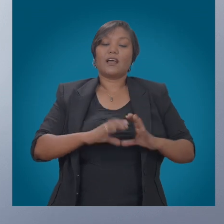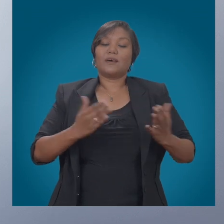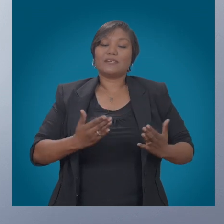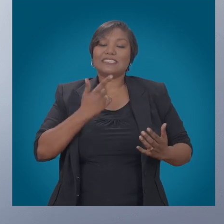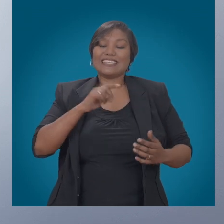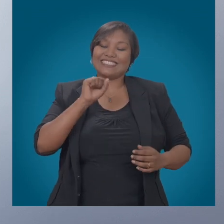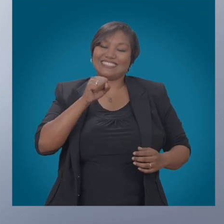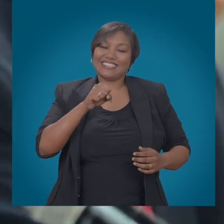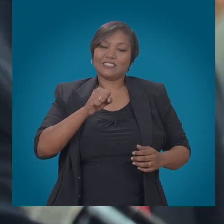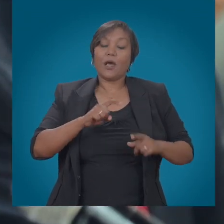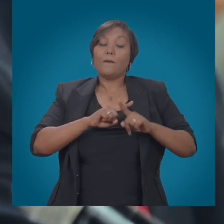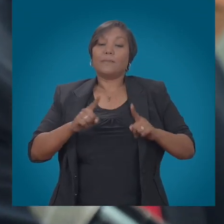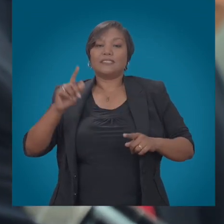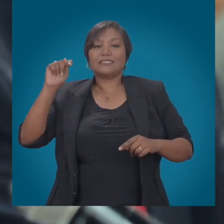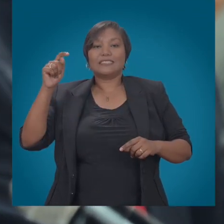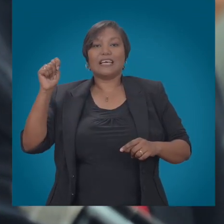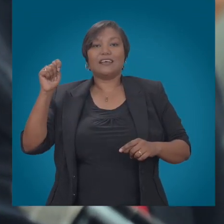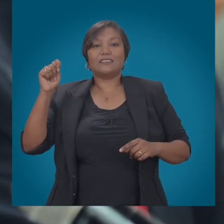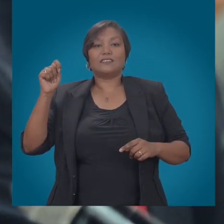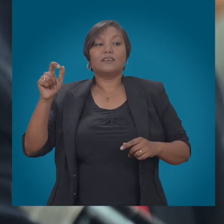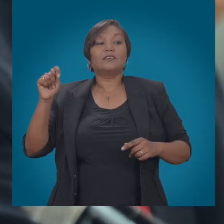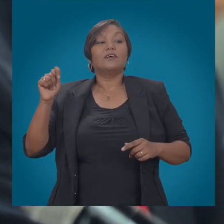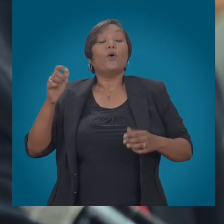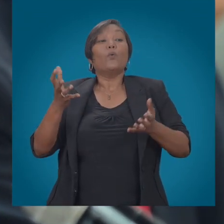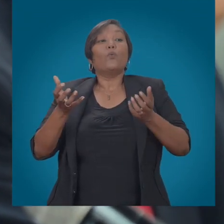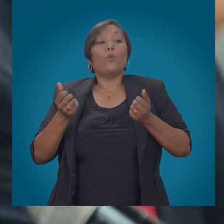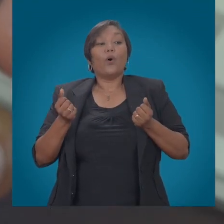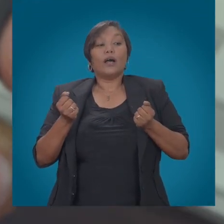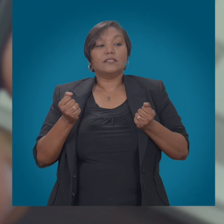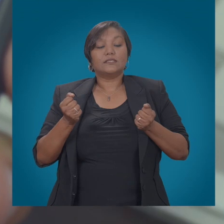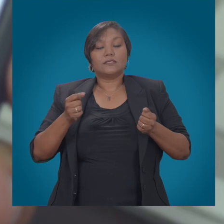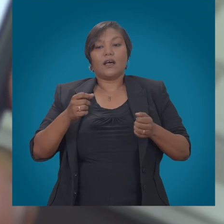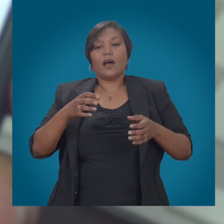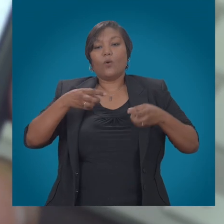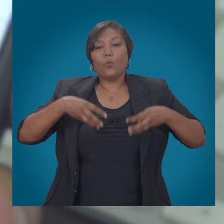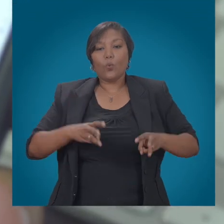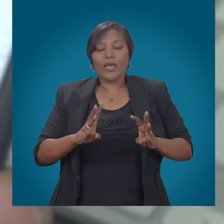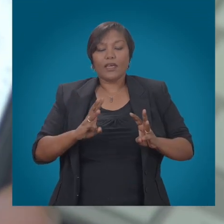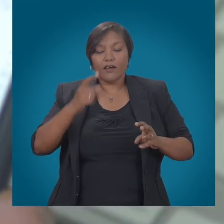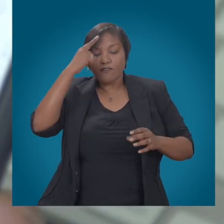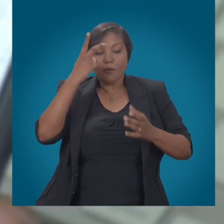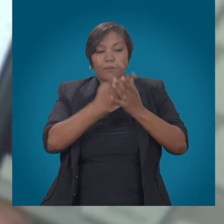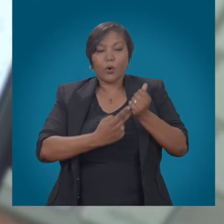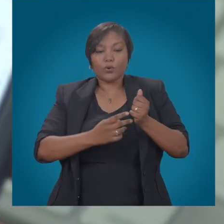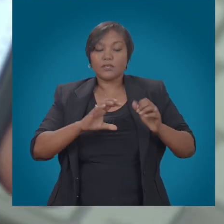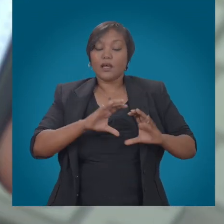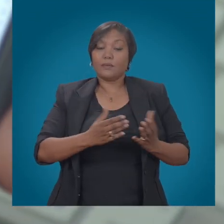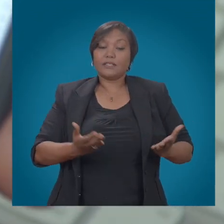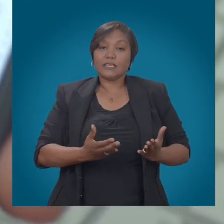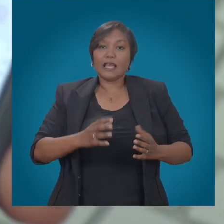in the telecommunications industry, the authority prefers a conciliatory approach. TAT advocates negotiations between traditional